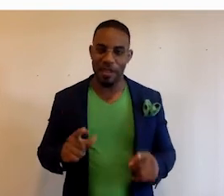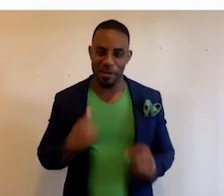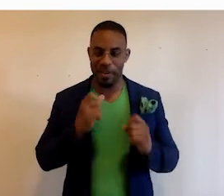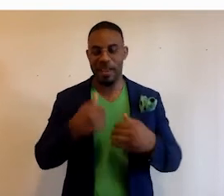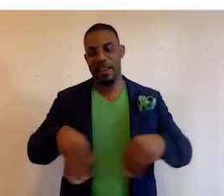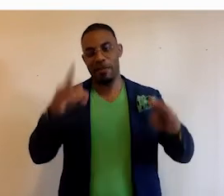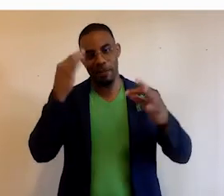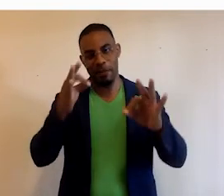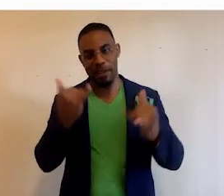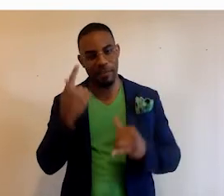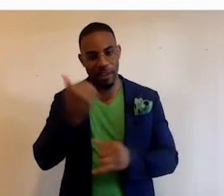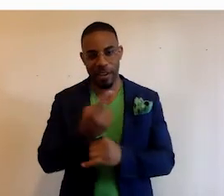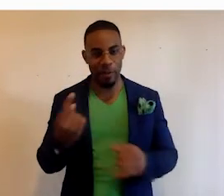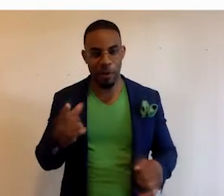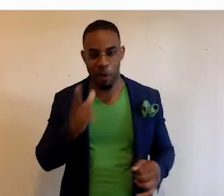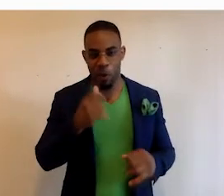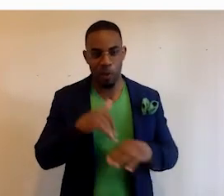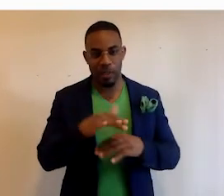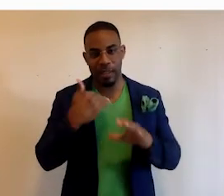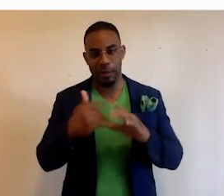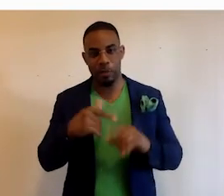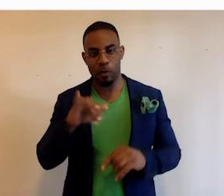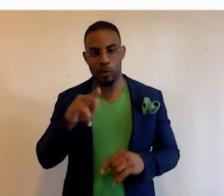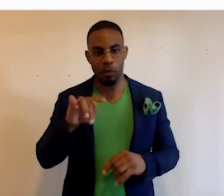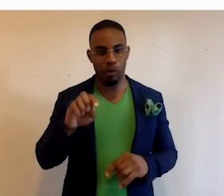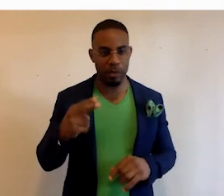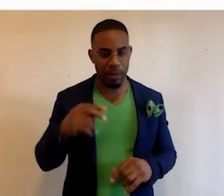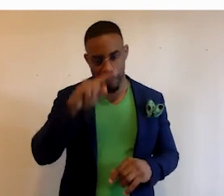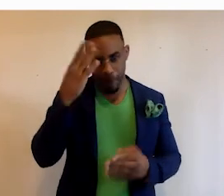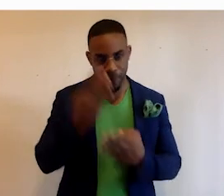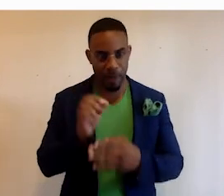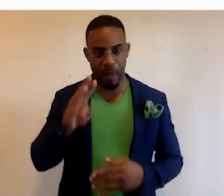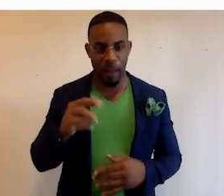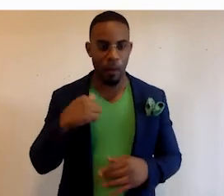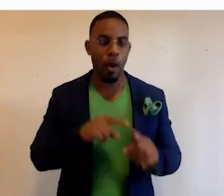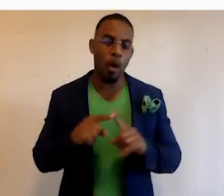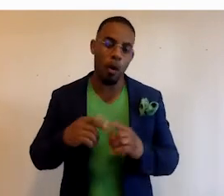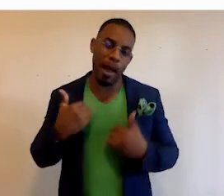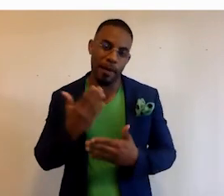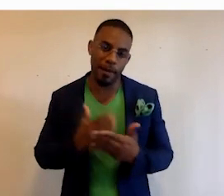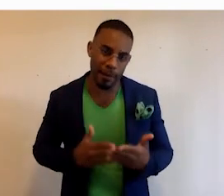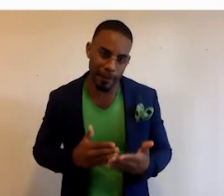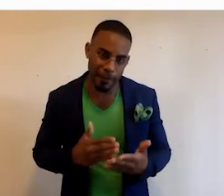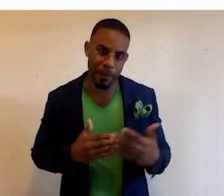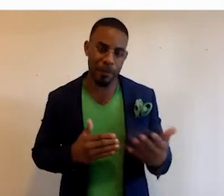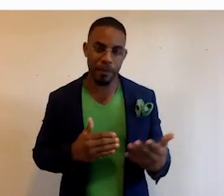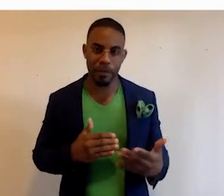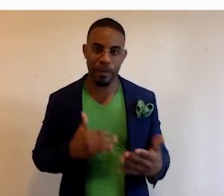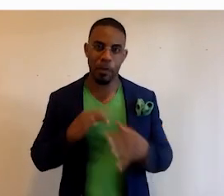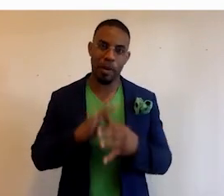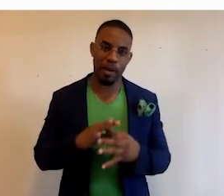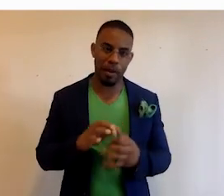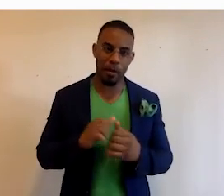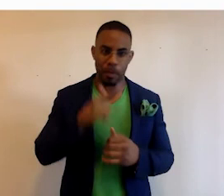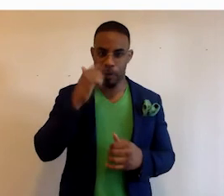giving that away for free for anyone who sends an email to juneteenth at blackfacts.com. And we also have a relationship